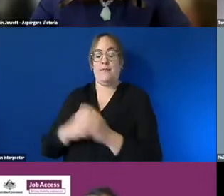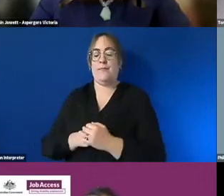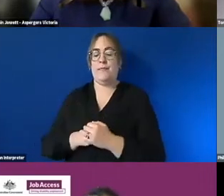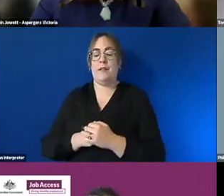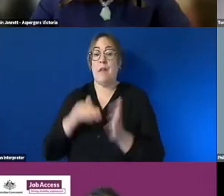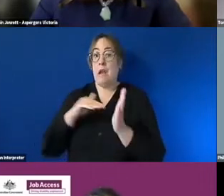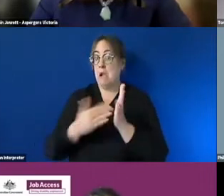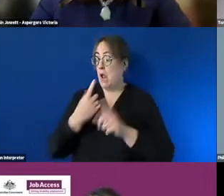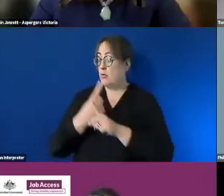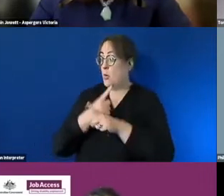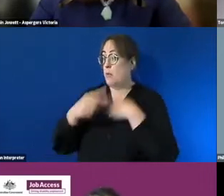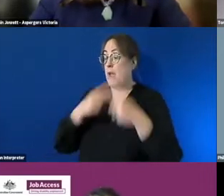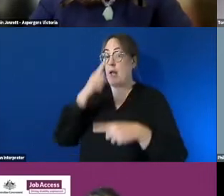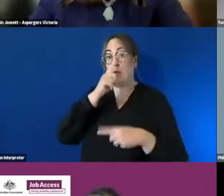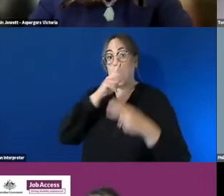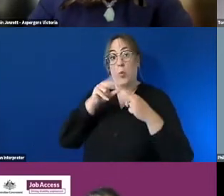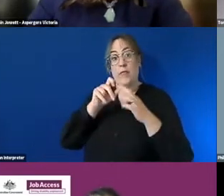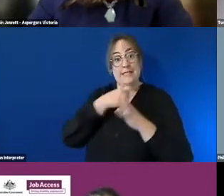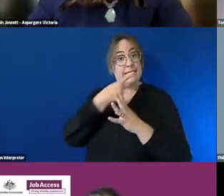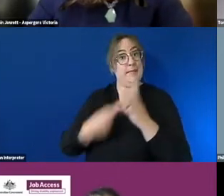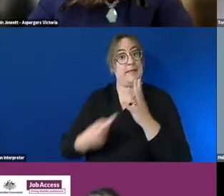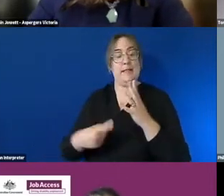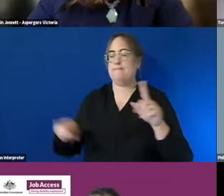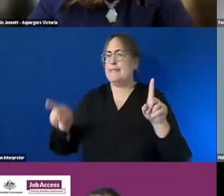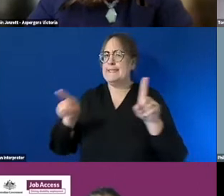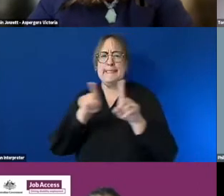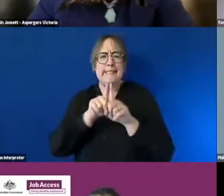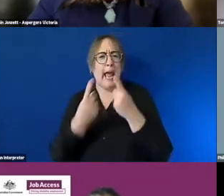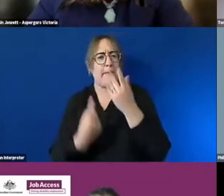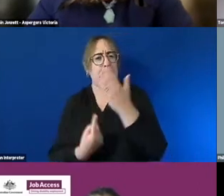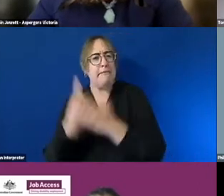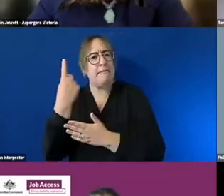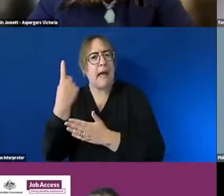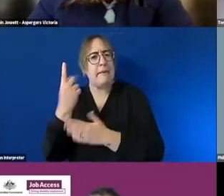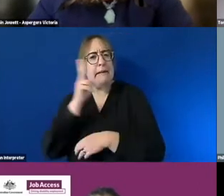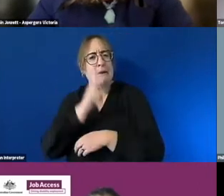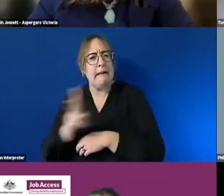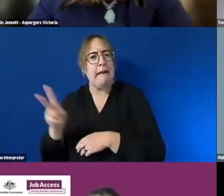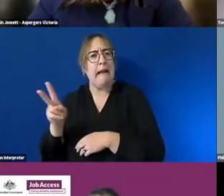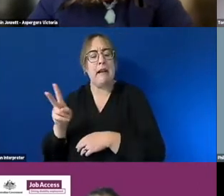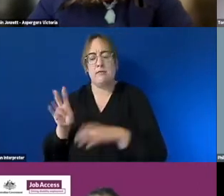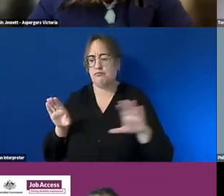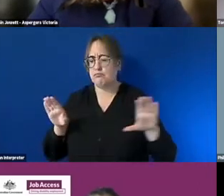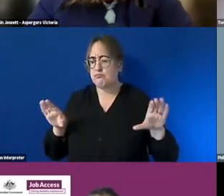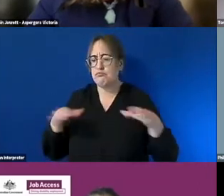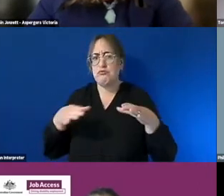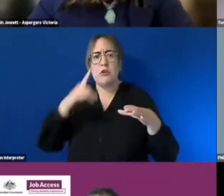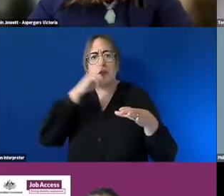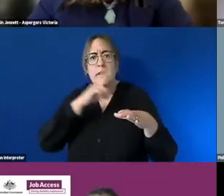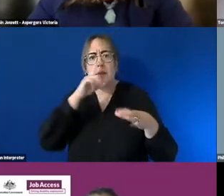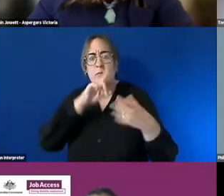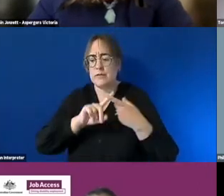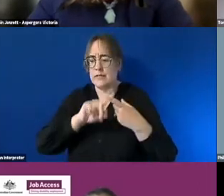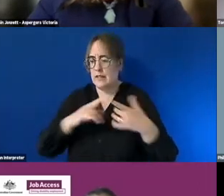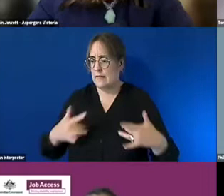people who have disabilities and the same themes keep re-emerging um these are groups of people uh who are still being left behind in the job